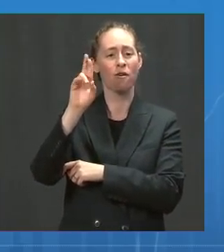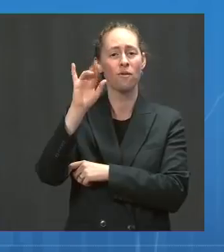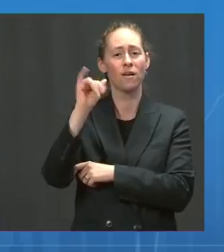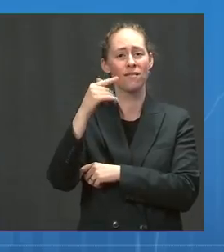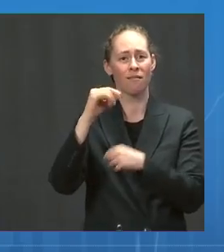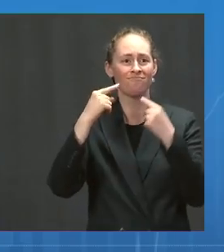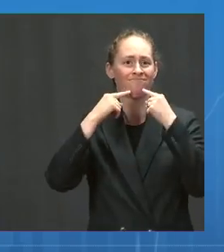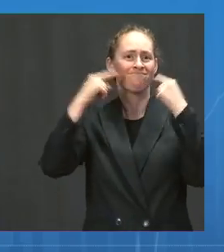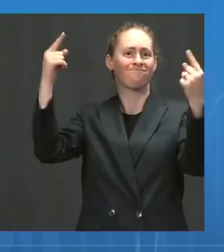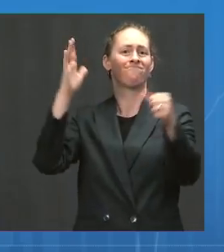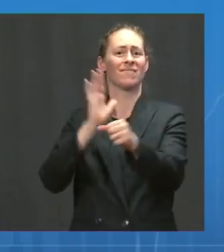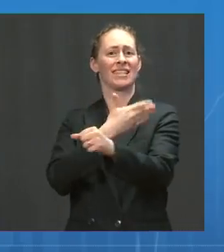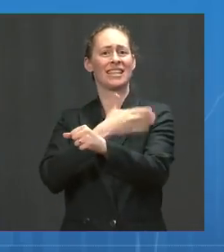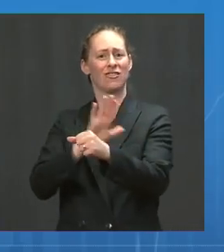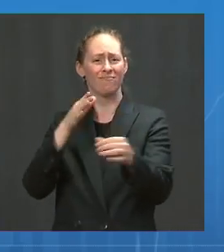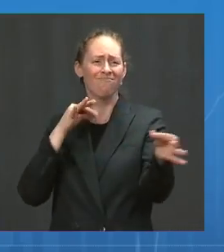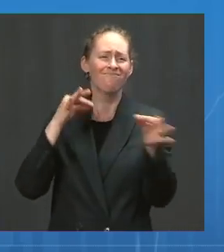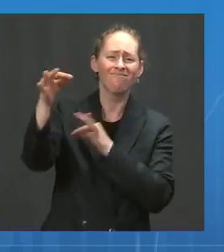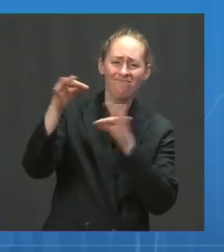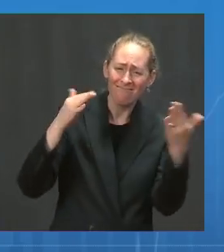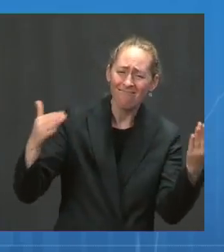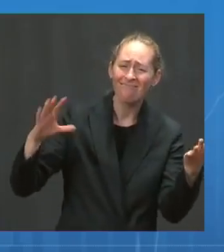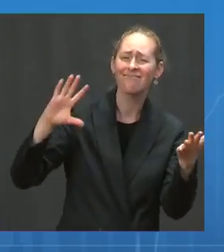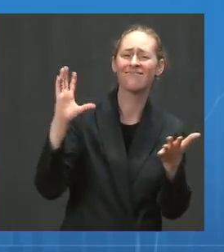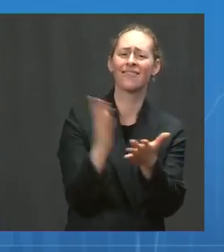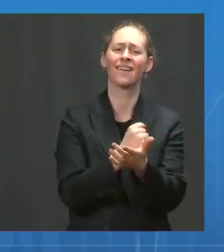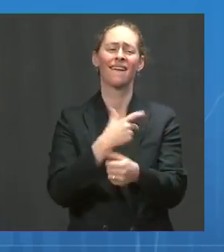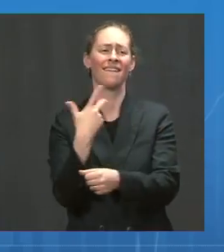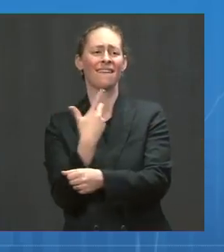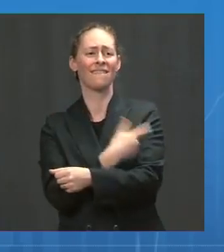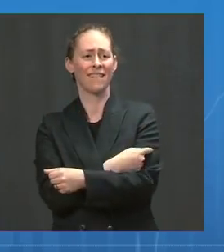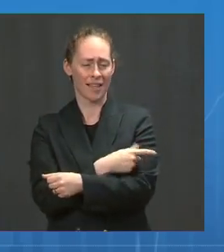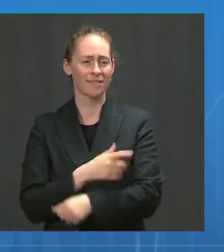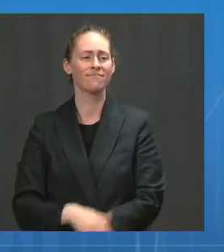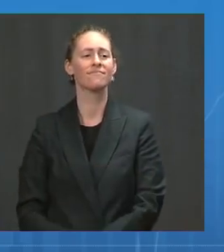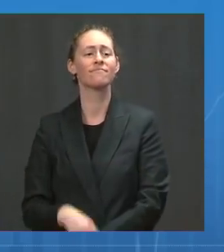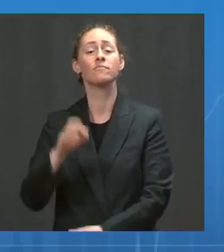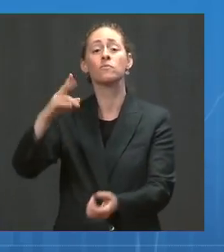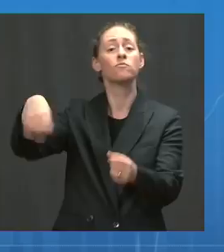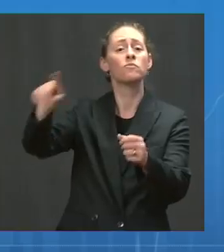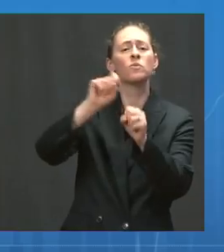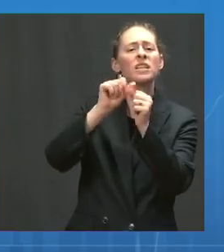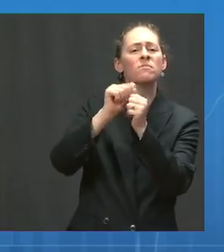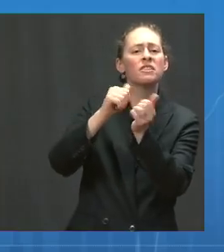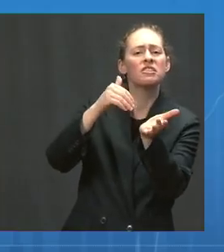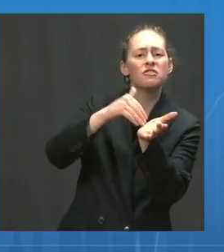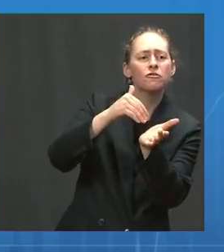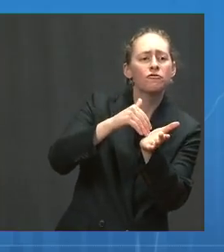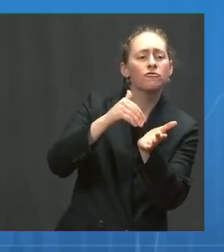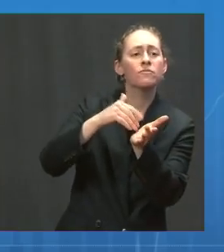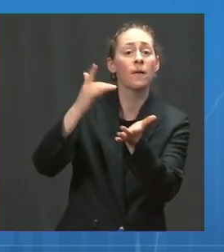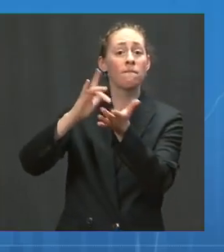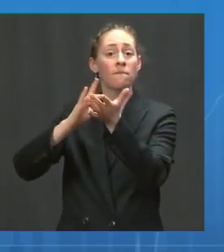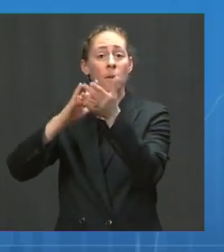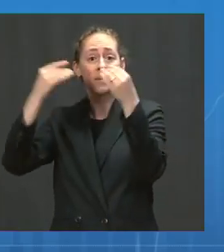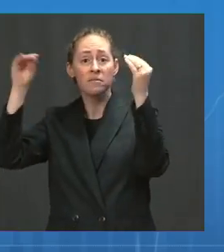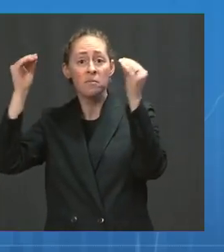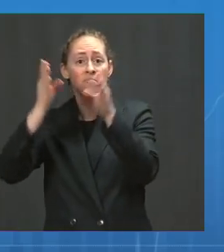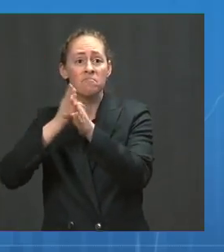We're working with doctors, pharmacists, employers, educators, and school administrators to bring vaccines to where people are.